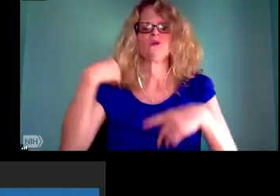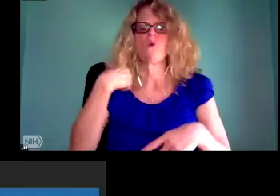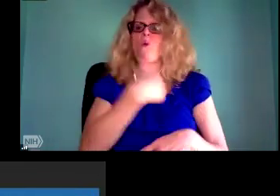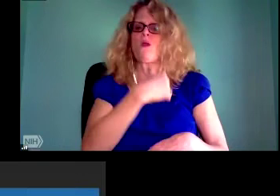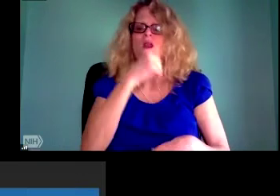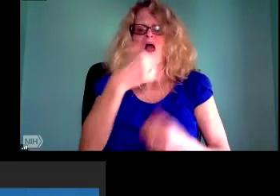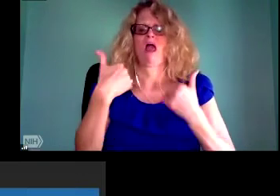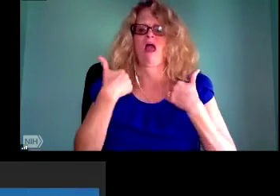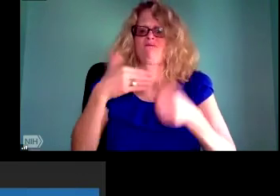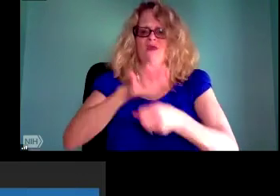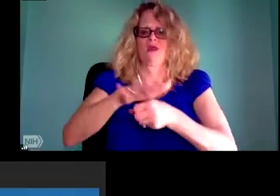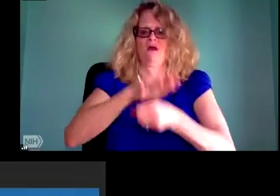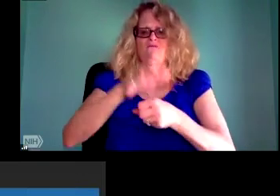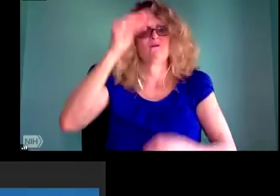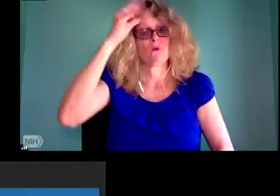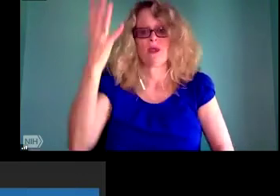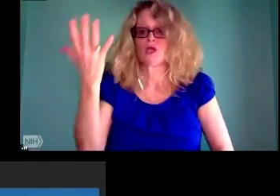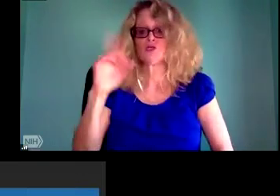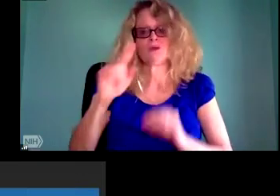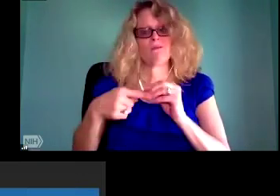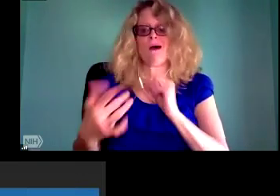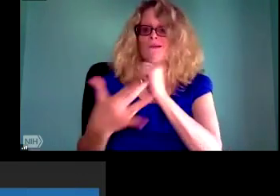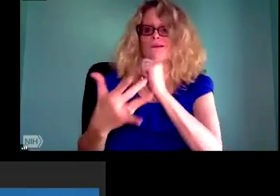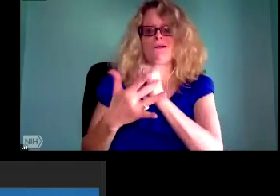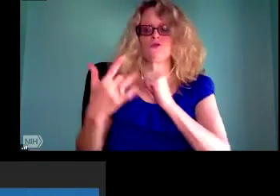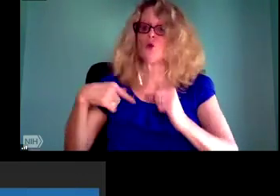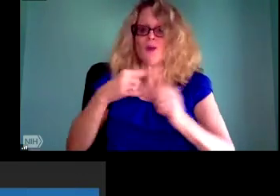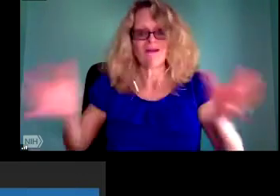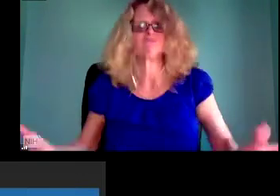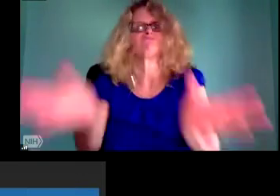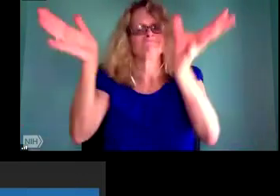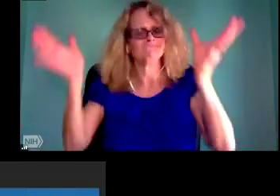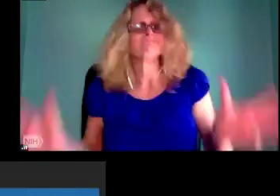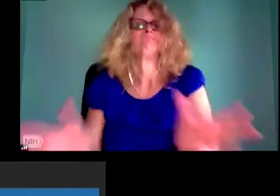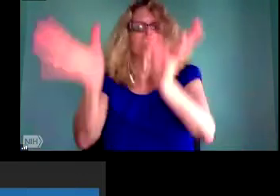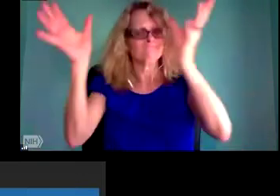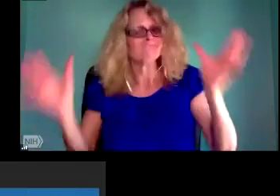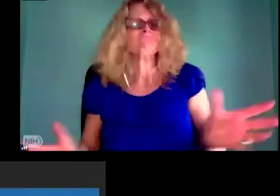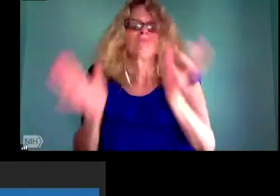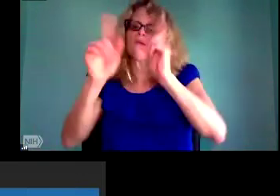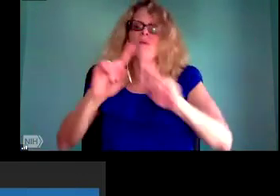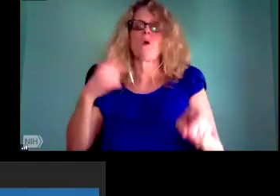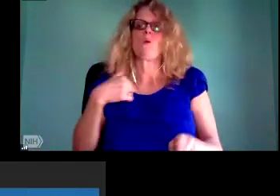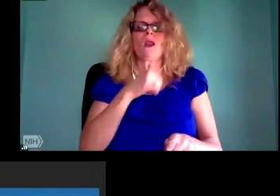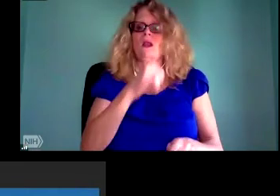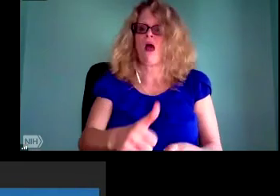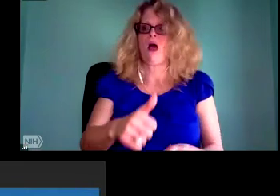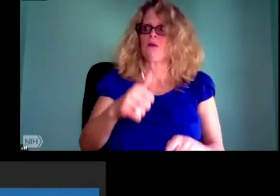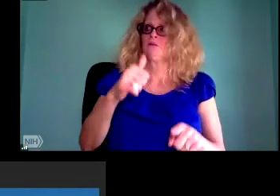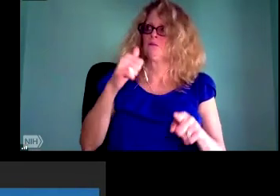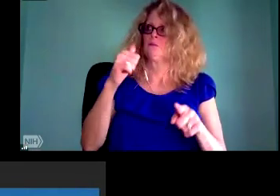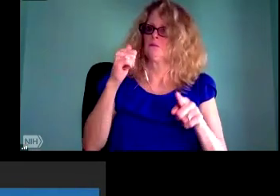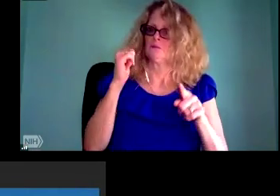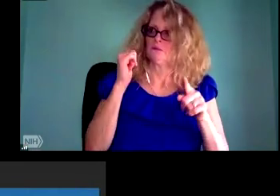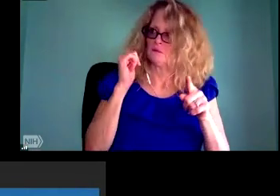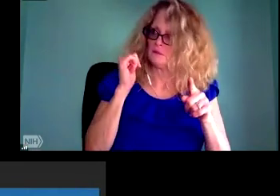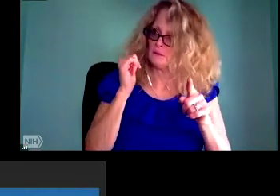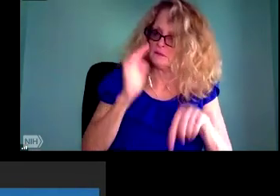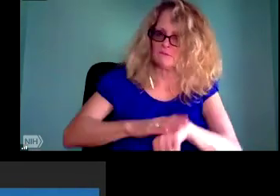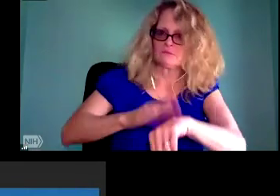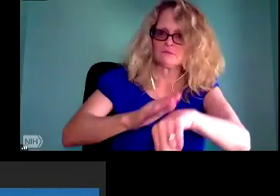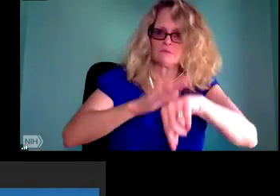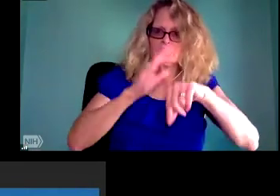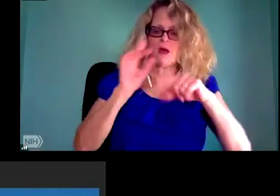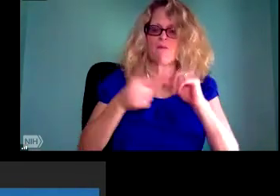particular to use to improve our qualities of life all around the world. And here we are on the